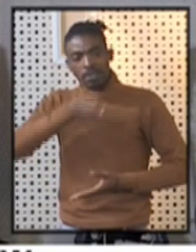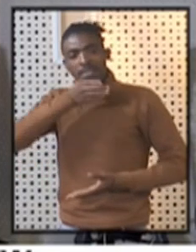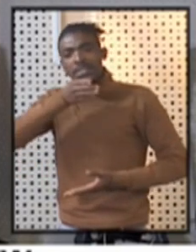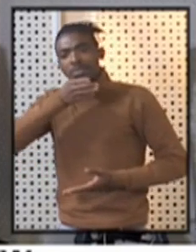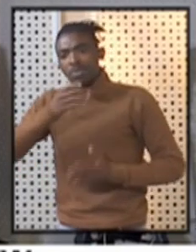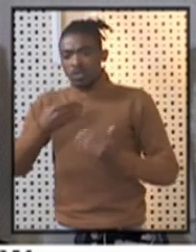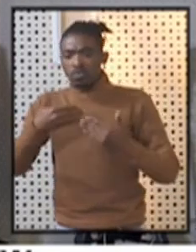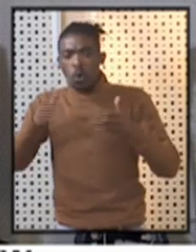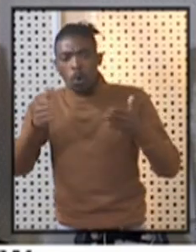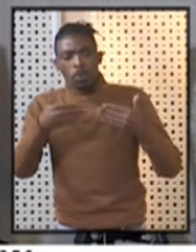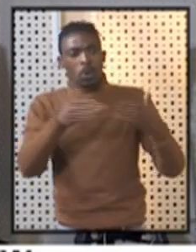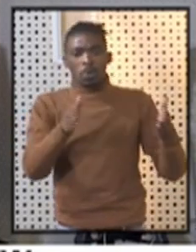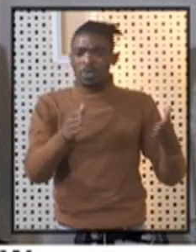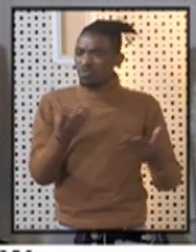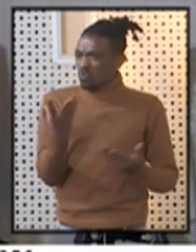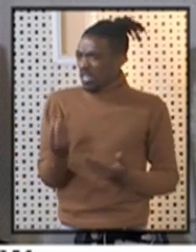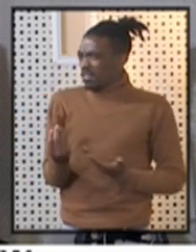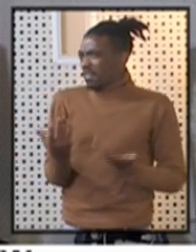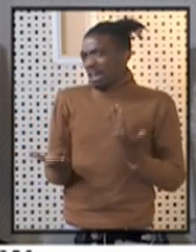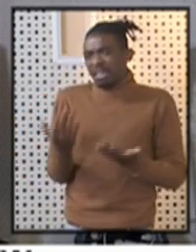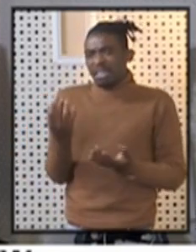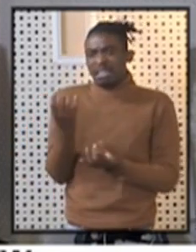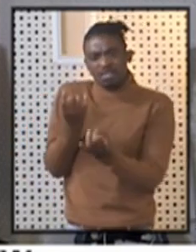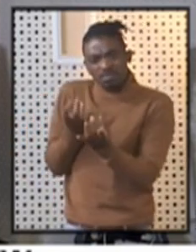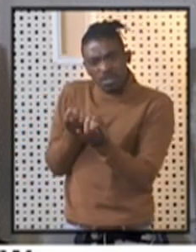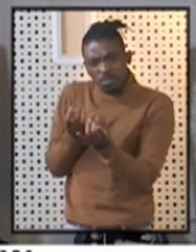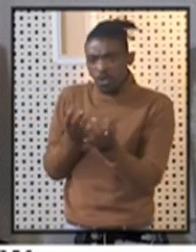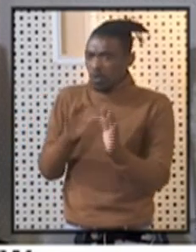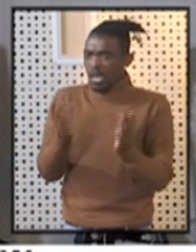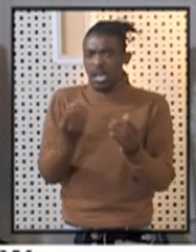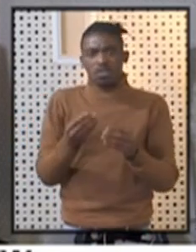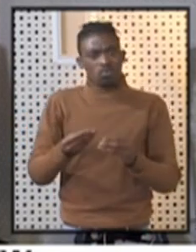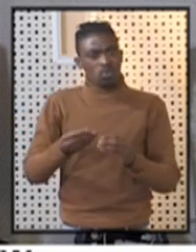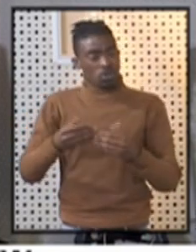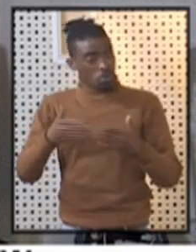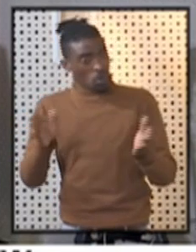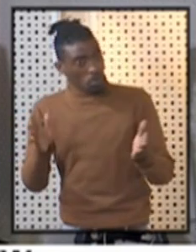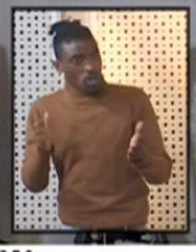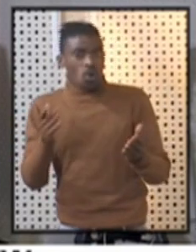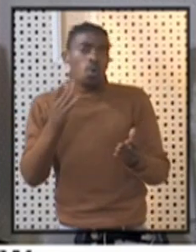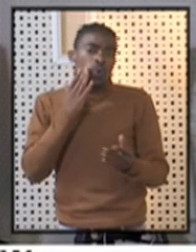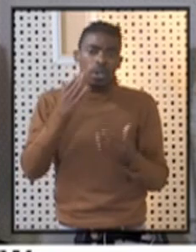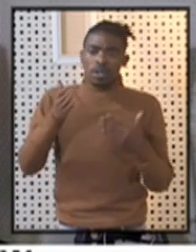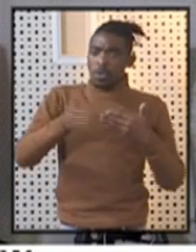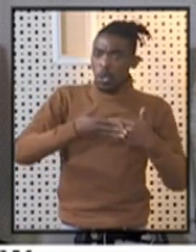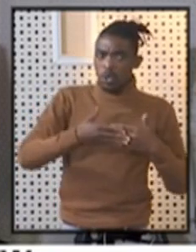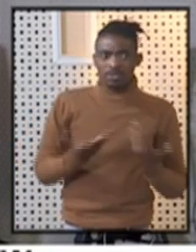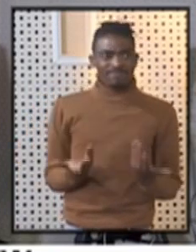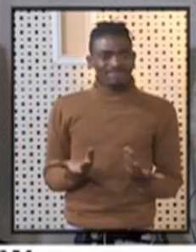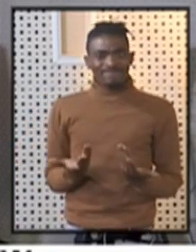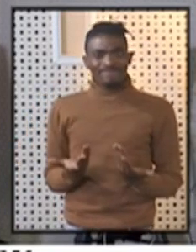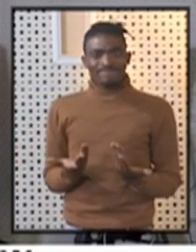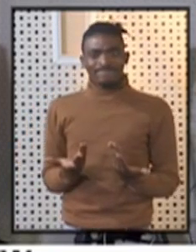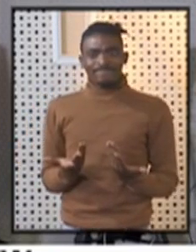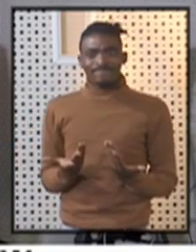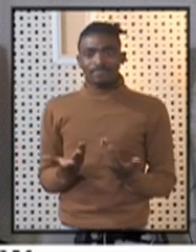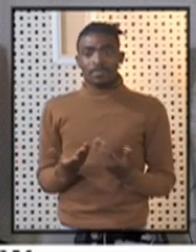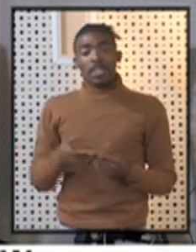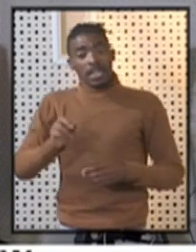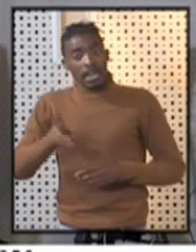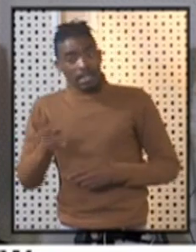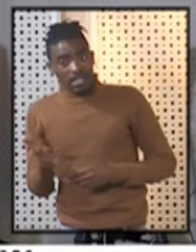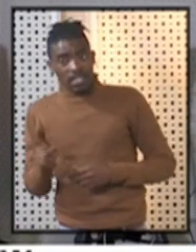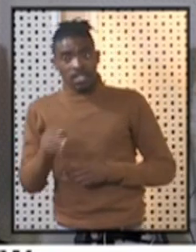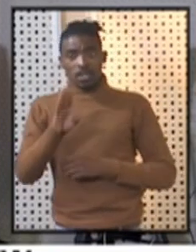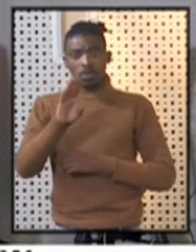restaurants. Do you have any feedback on that proposal? And Wonga Klulan is coming again from EWN said,